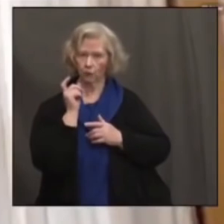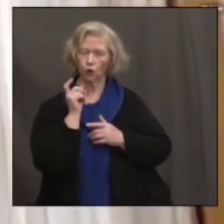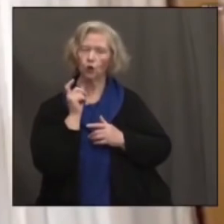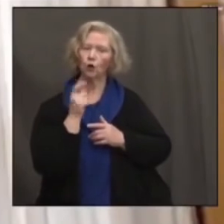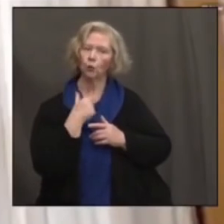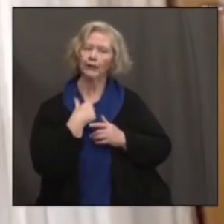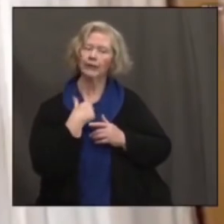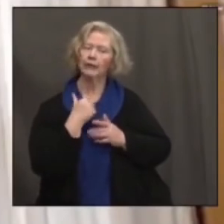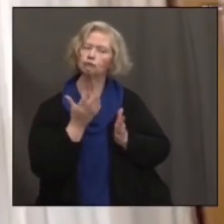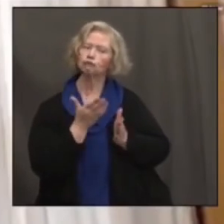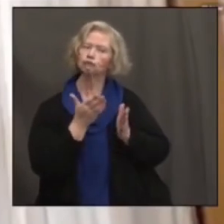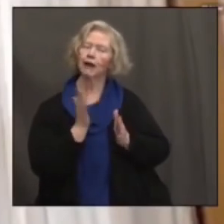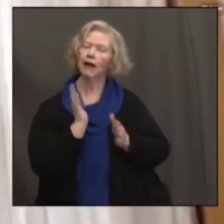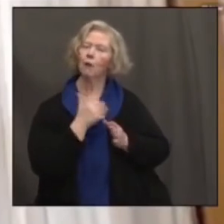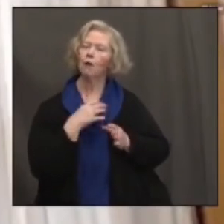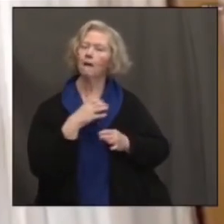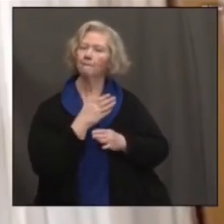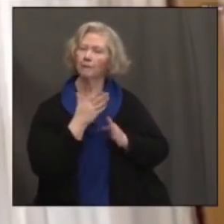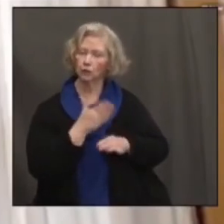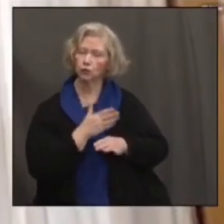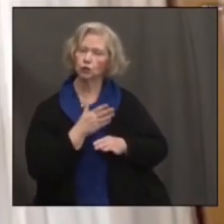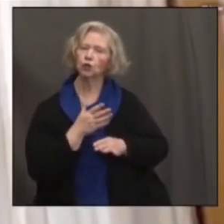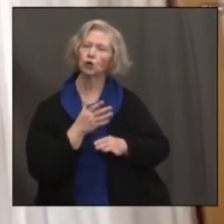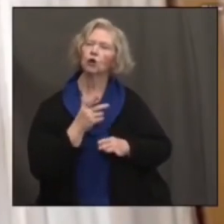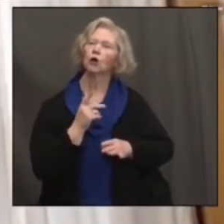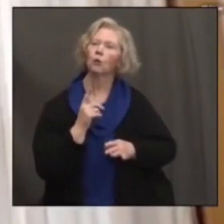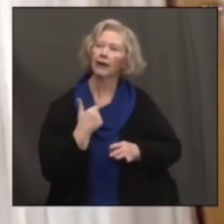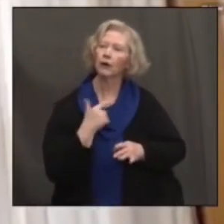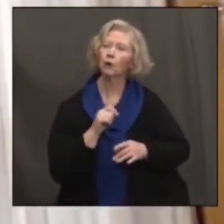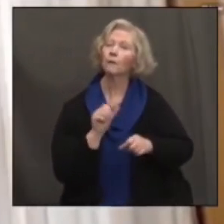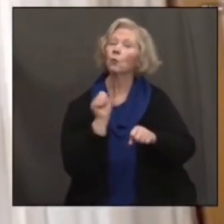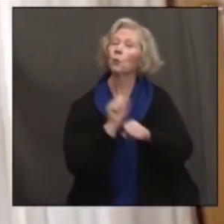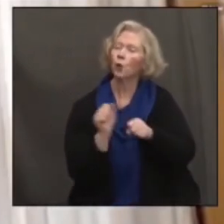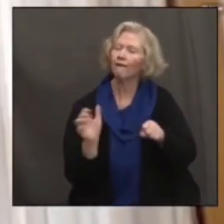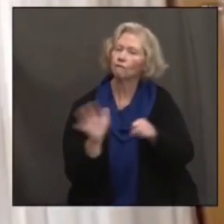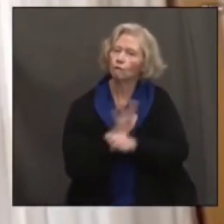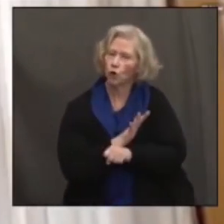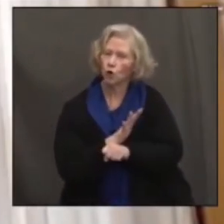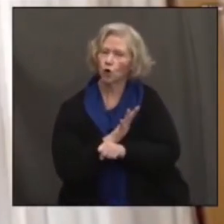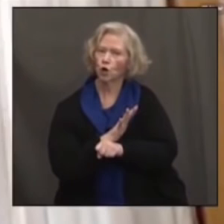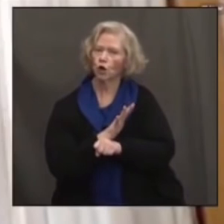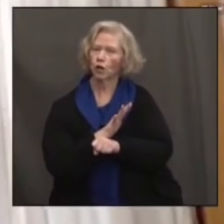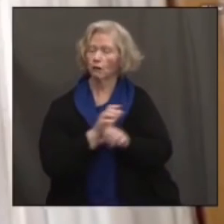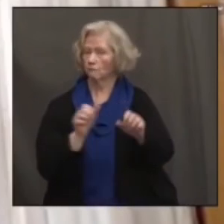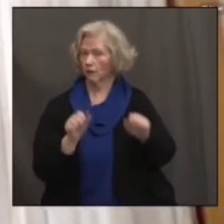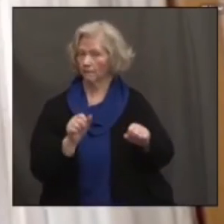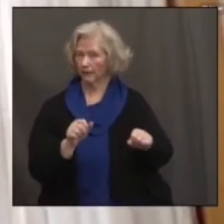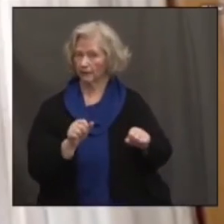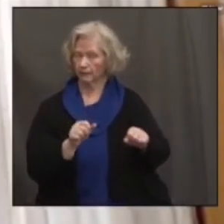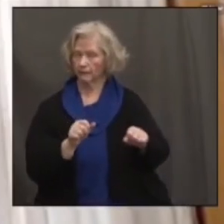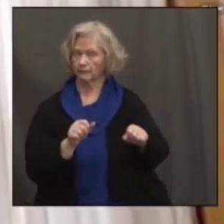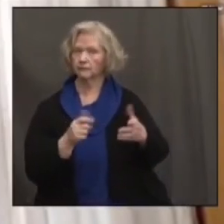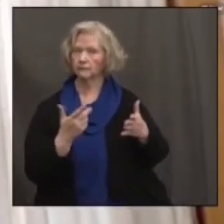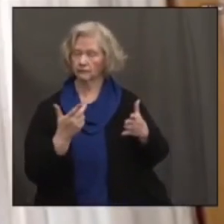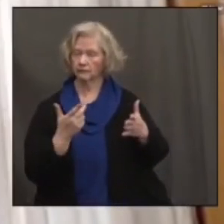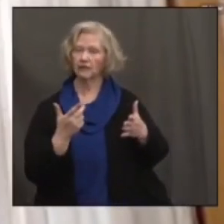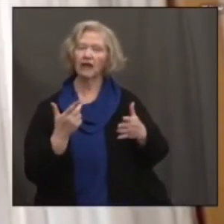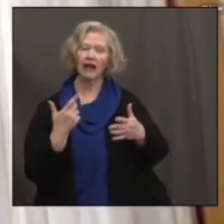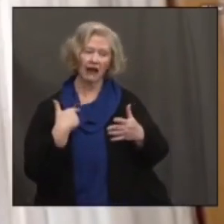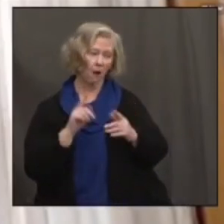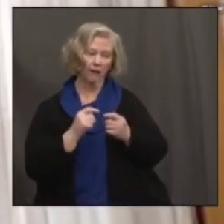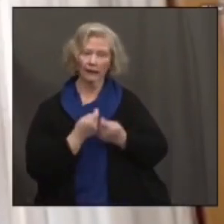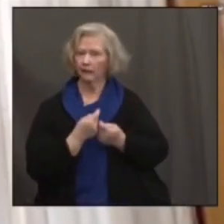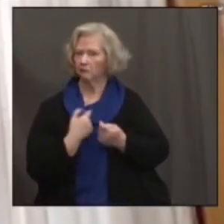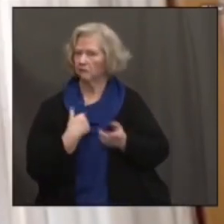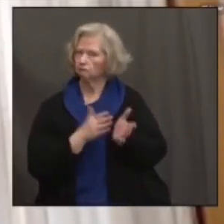commissioners has been that we need to be operating the state at full capacity, full productivity. And, you I believe our teams have done a